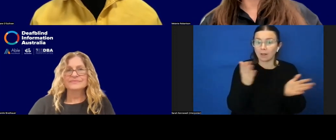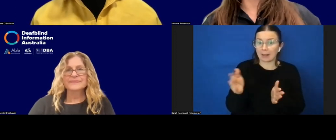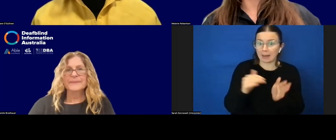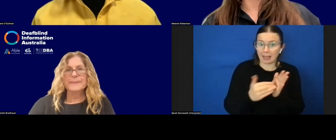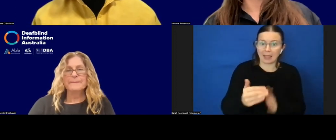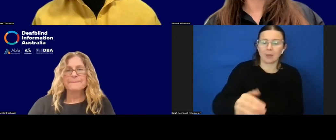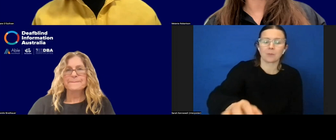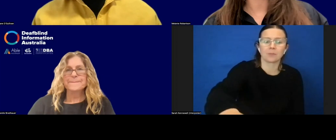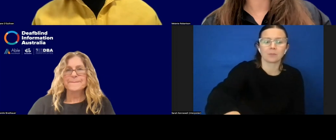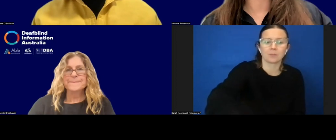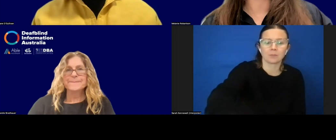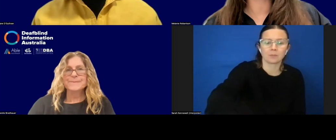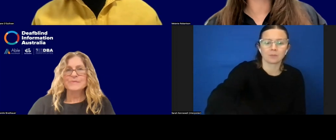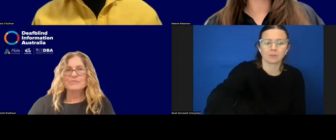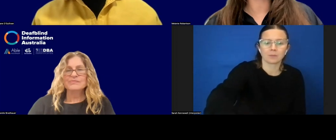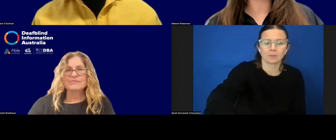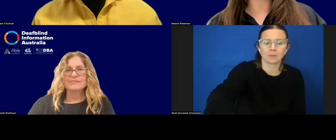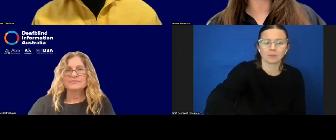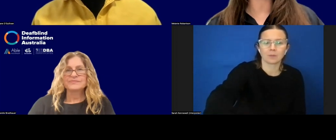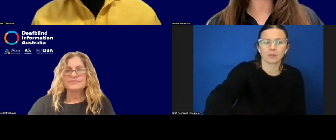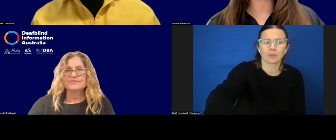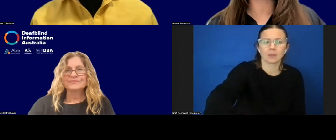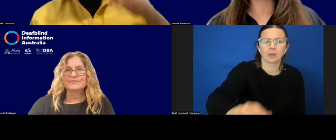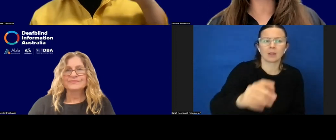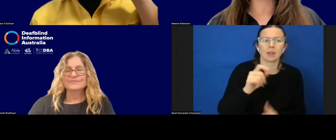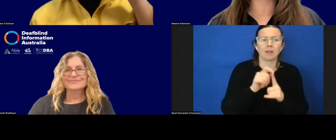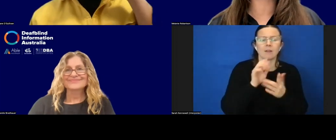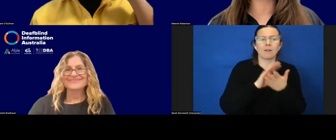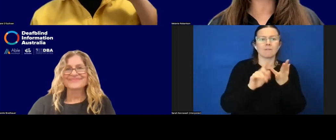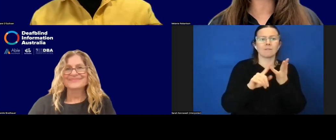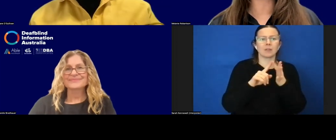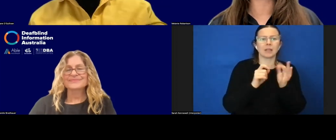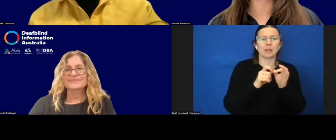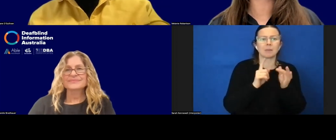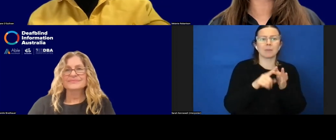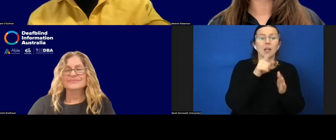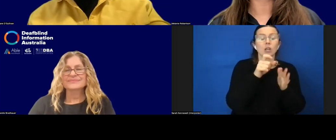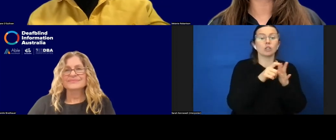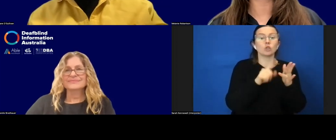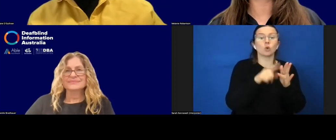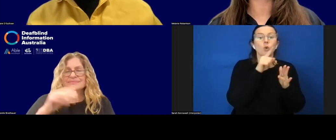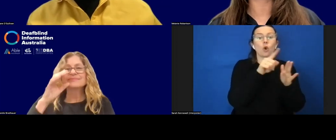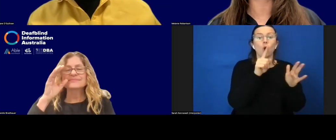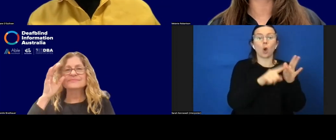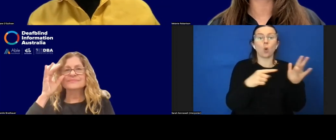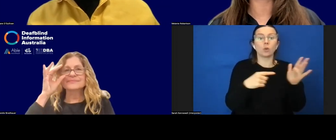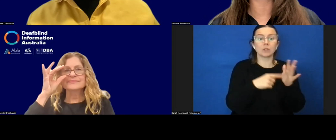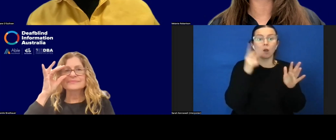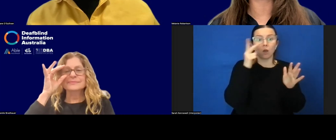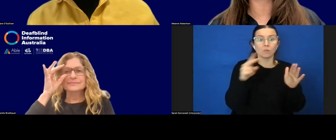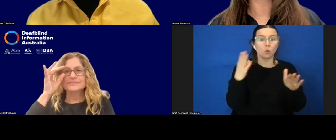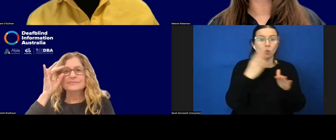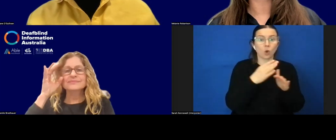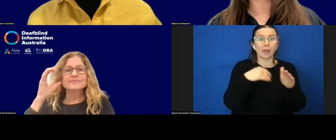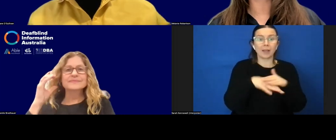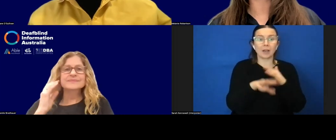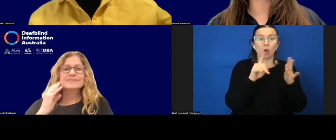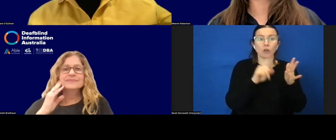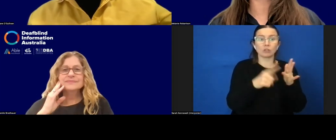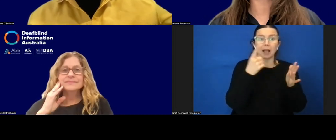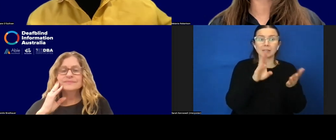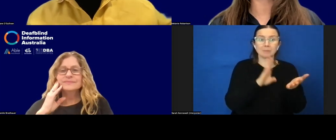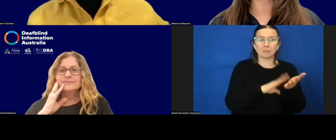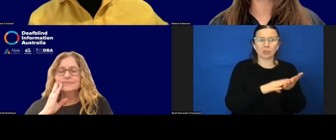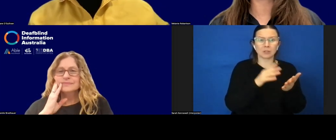From Phoebe, we've got, do occupational therapists often work in orientation and mobility? It